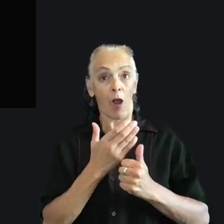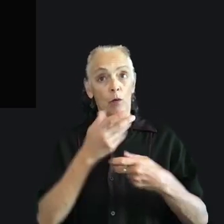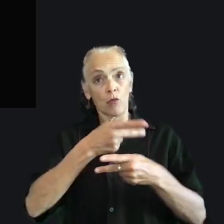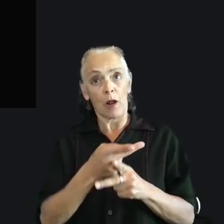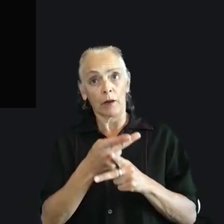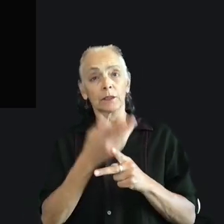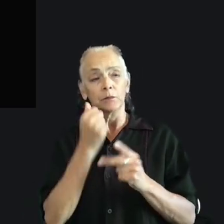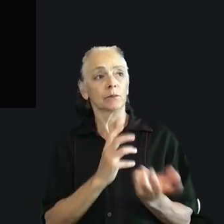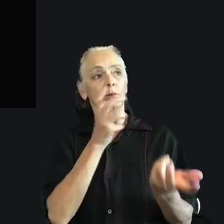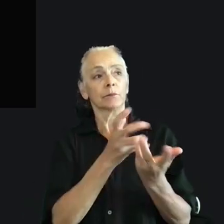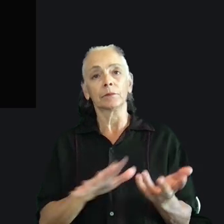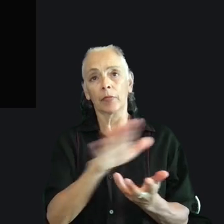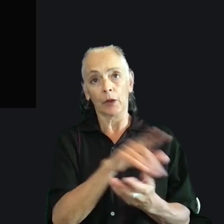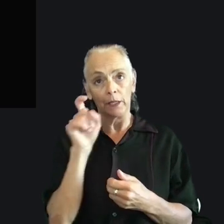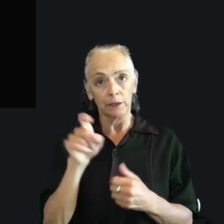best meet those needs.